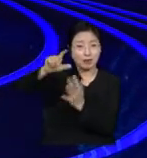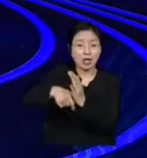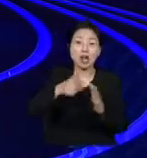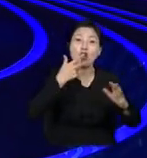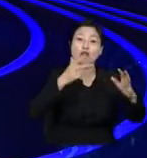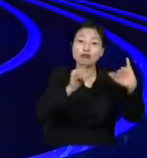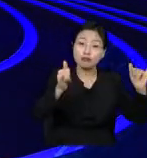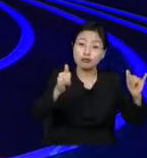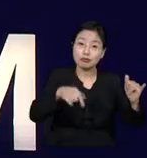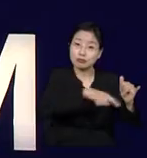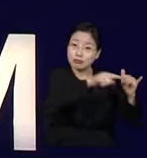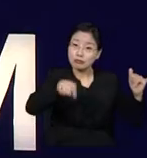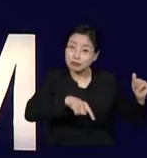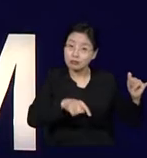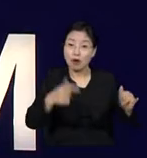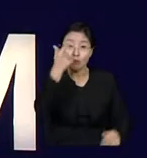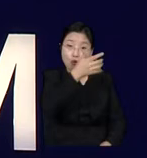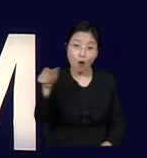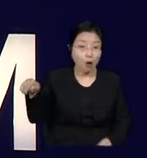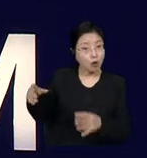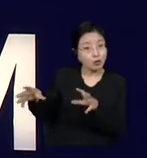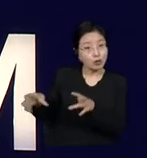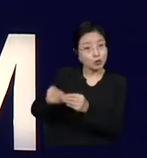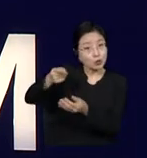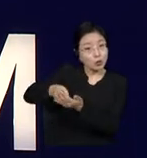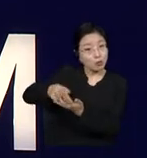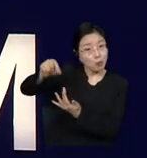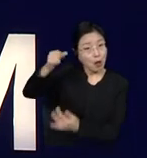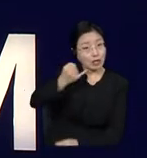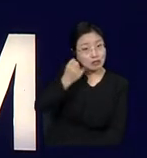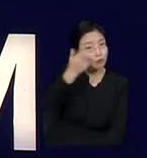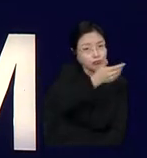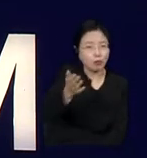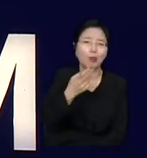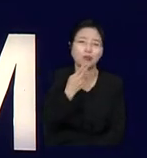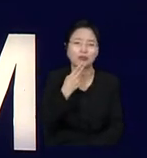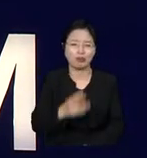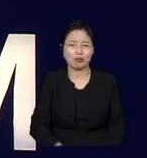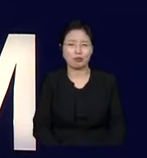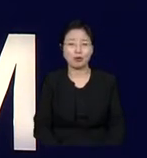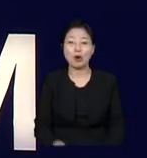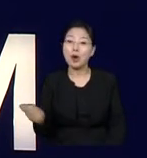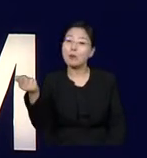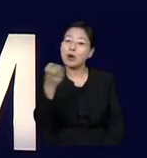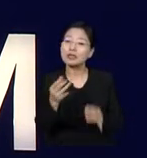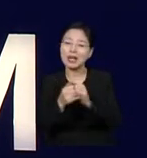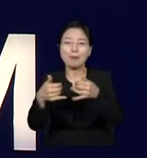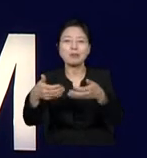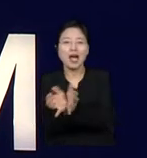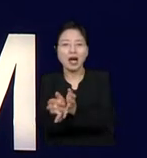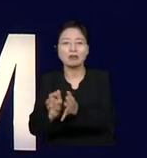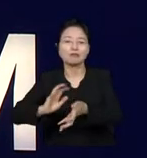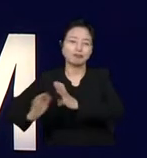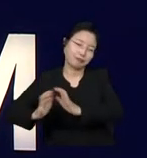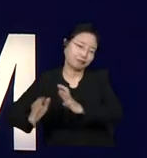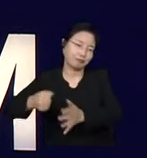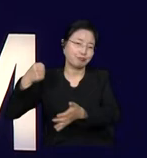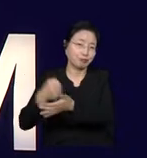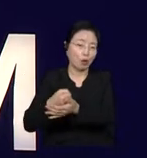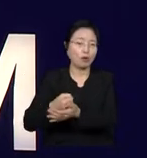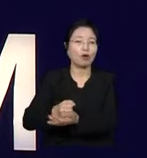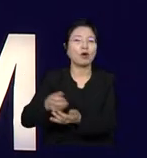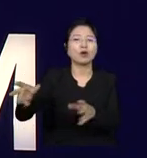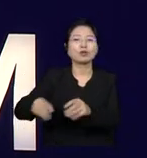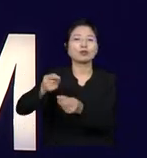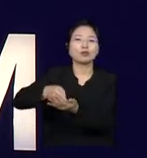No. Instead, a small group of parliamentarians decided who was going to be the next prime minister? Is he representative of the